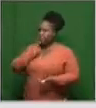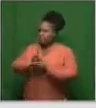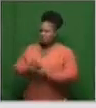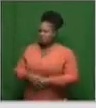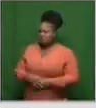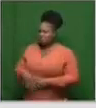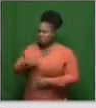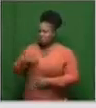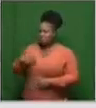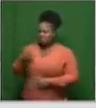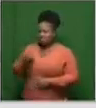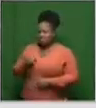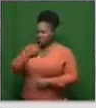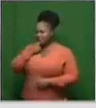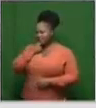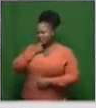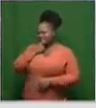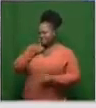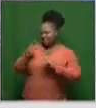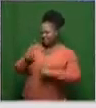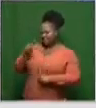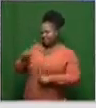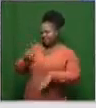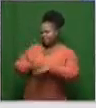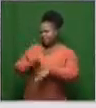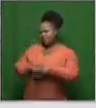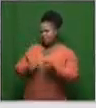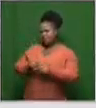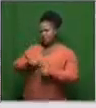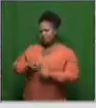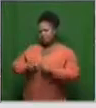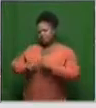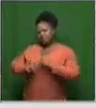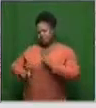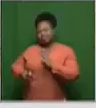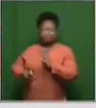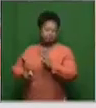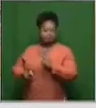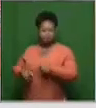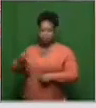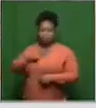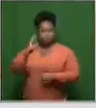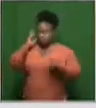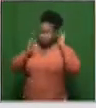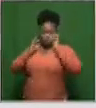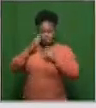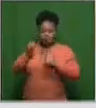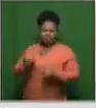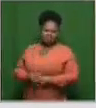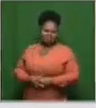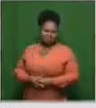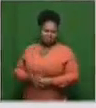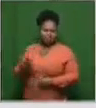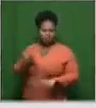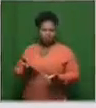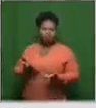doctors are still trying to investigate more about this, different strains, different this, different that. It's still very confusing. So, I suppose, to